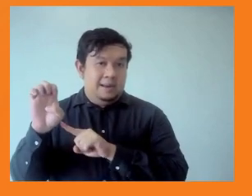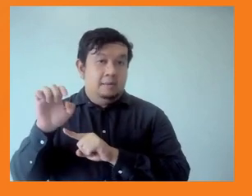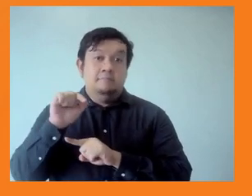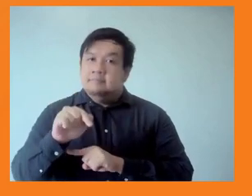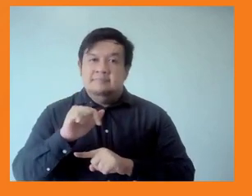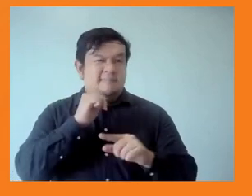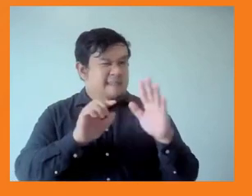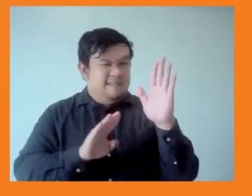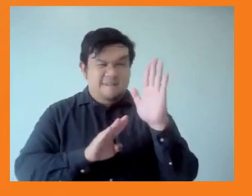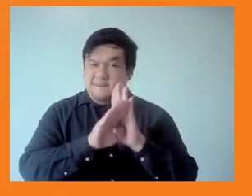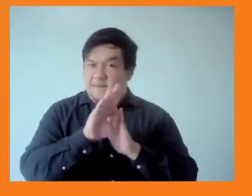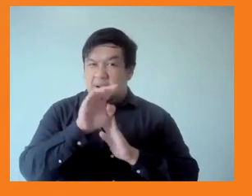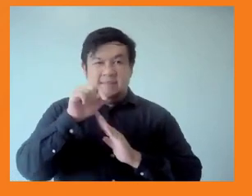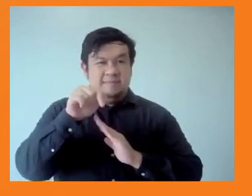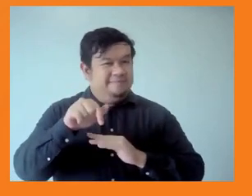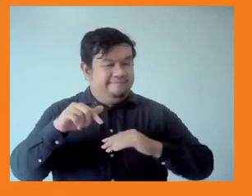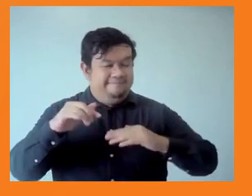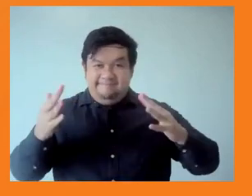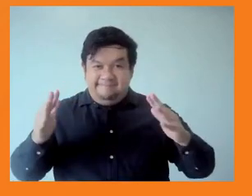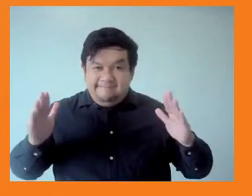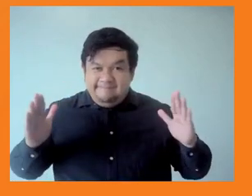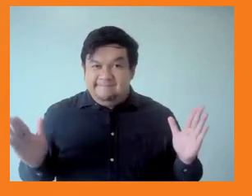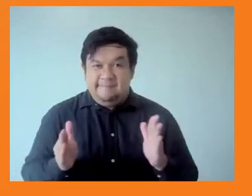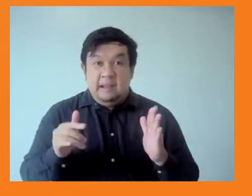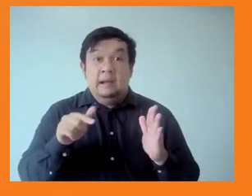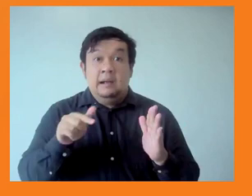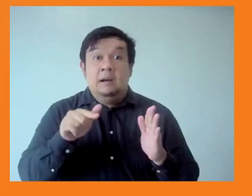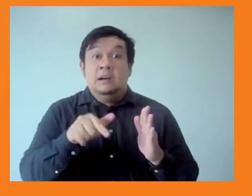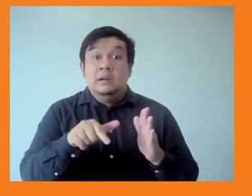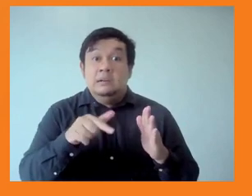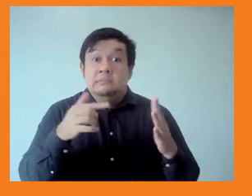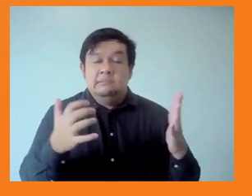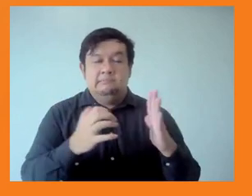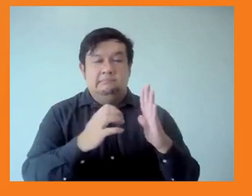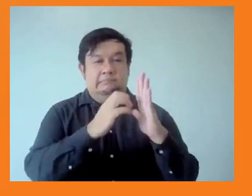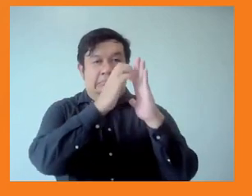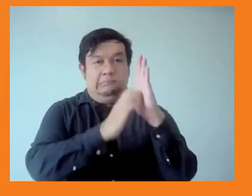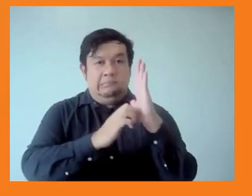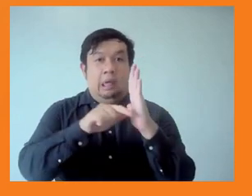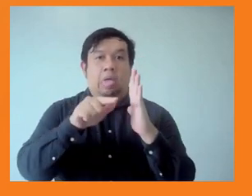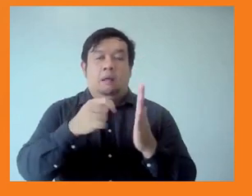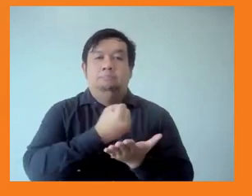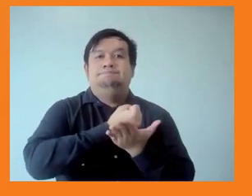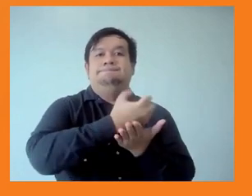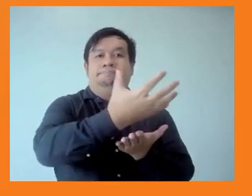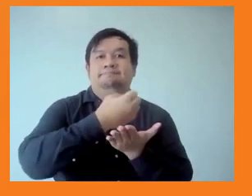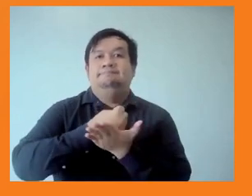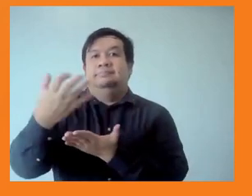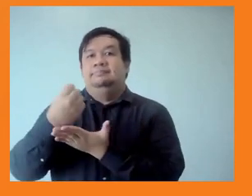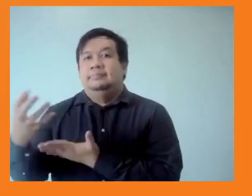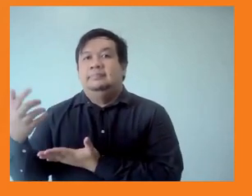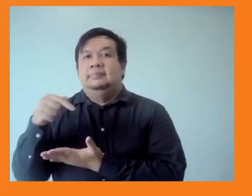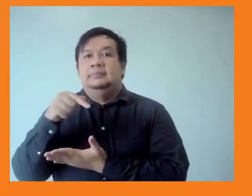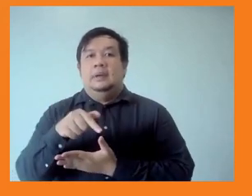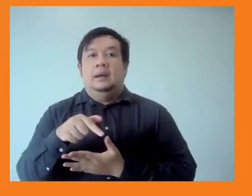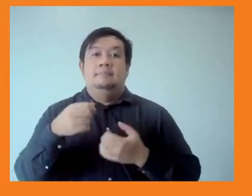consumption and production. So this goes against that logic about growth and GDP. And it says that actually GDP